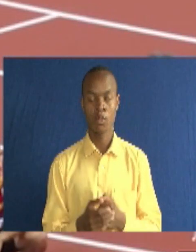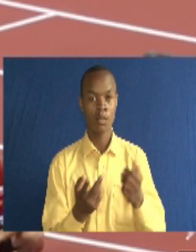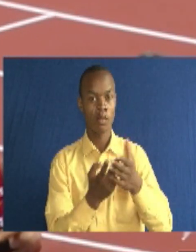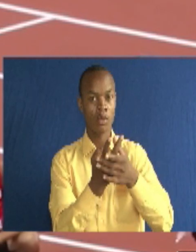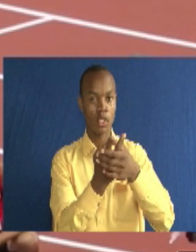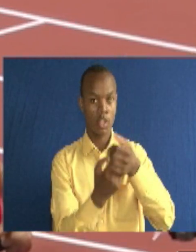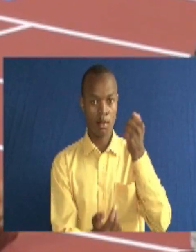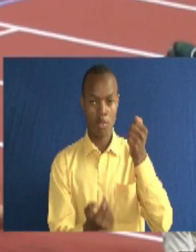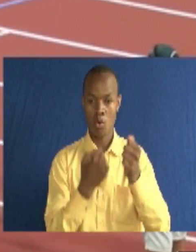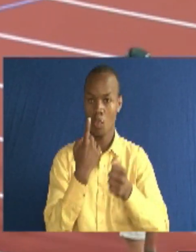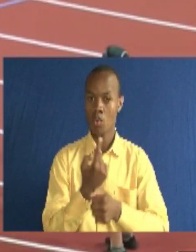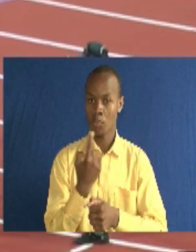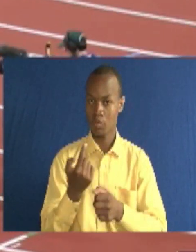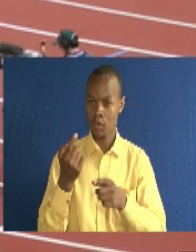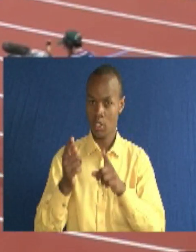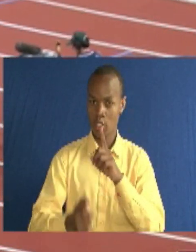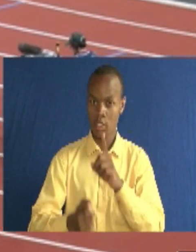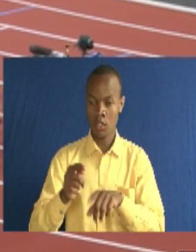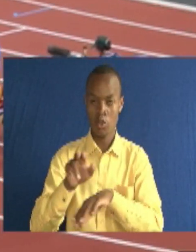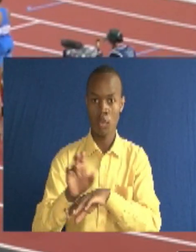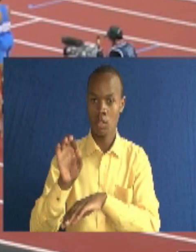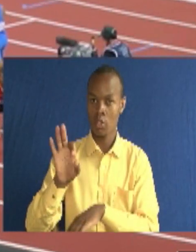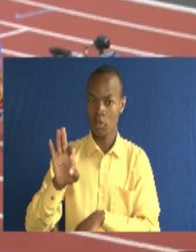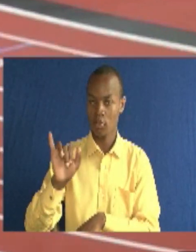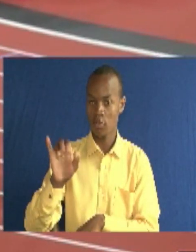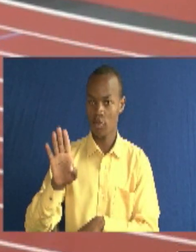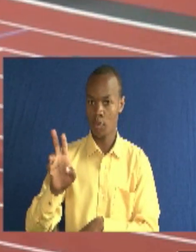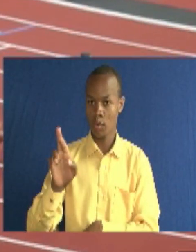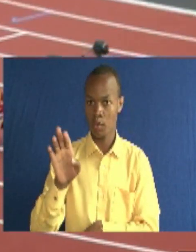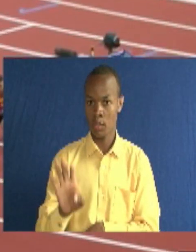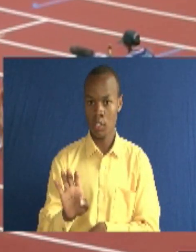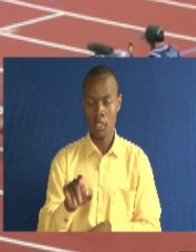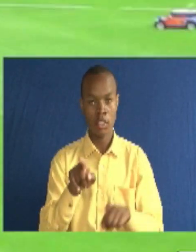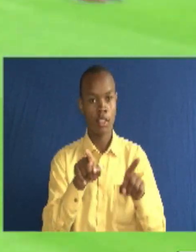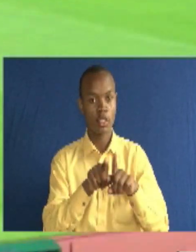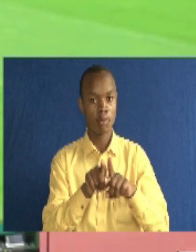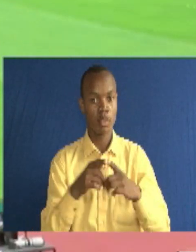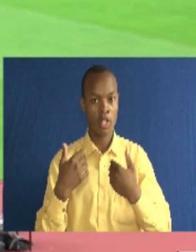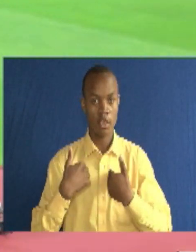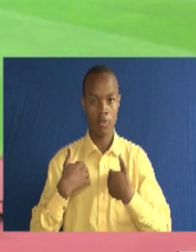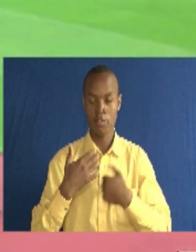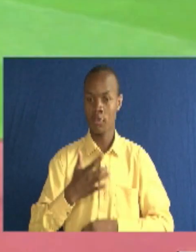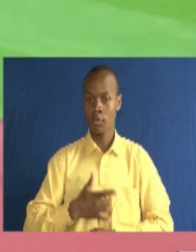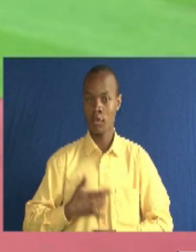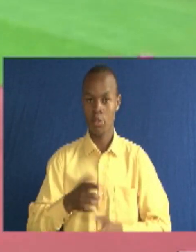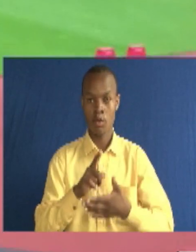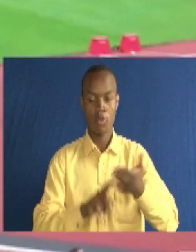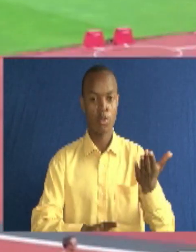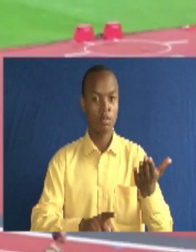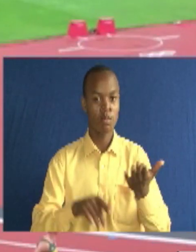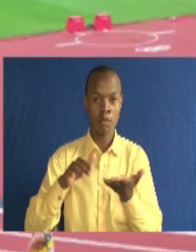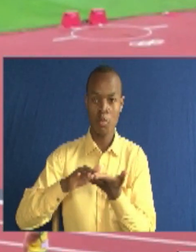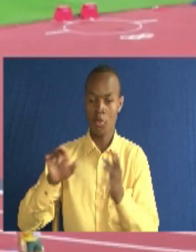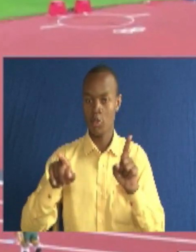The double amputee, who runs on carbon-fiber blades, and whose fight to get to this point has often felt more